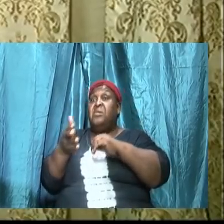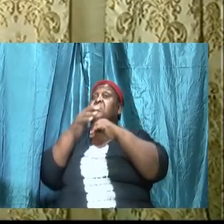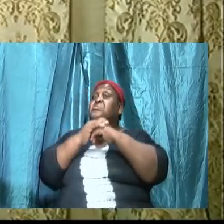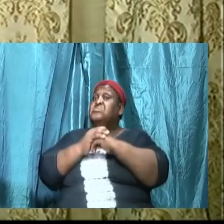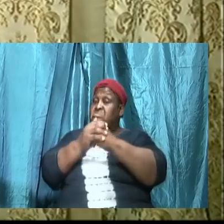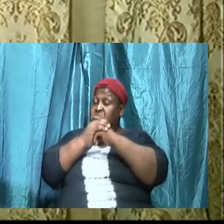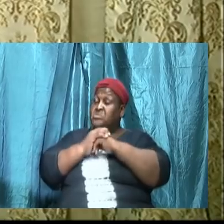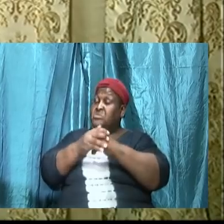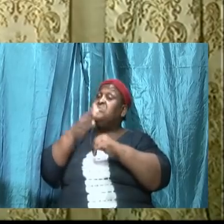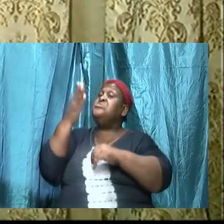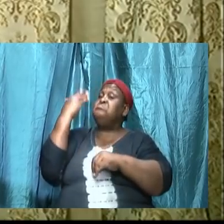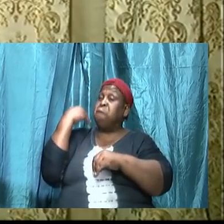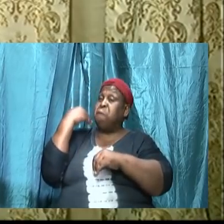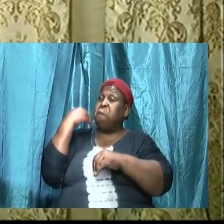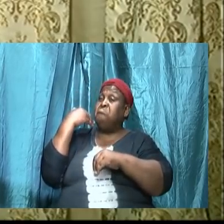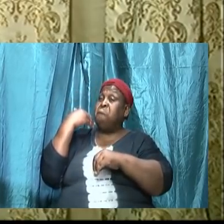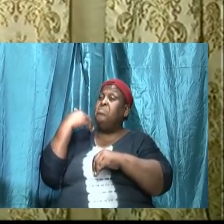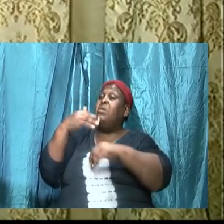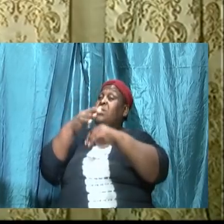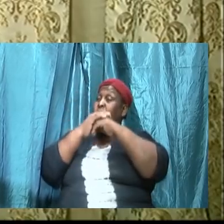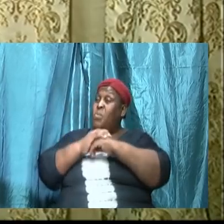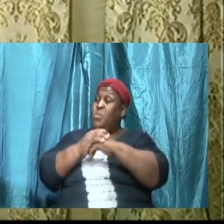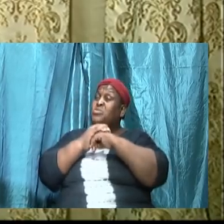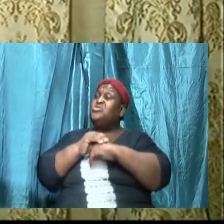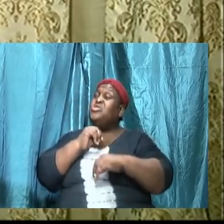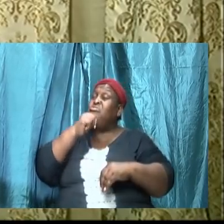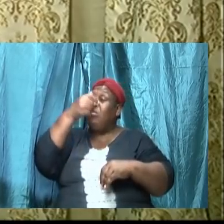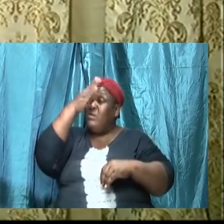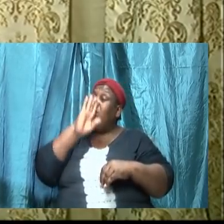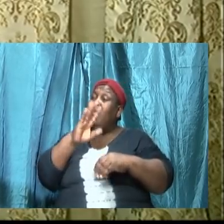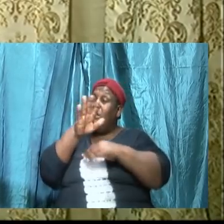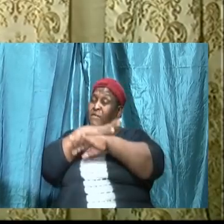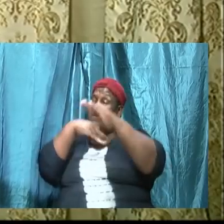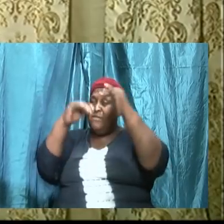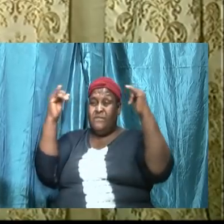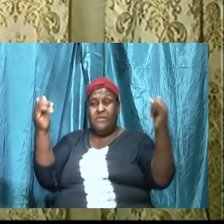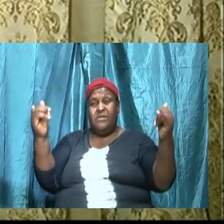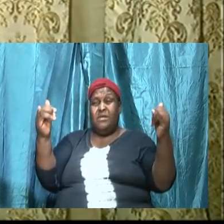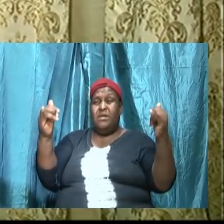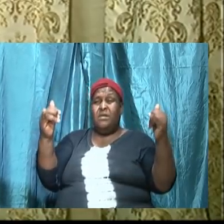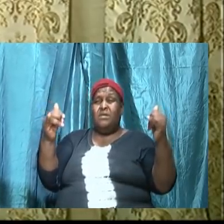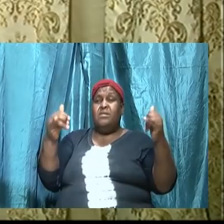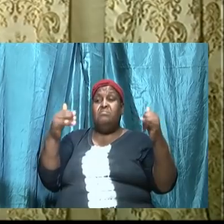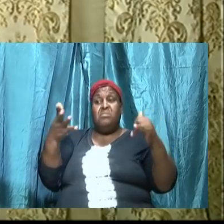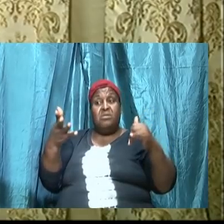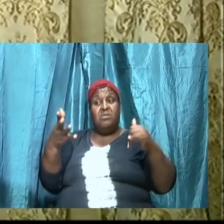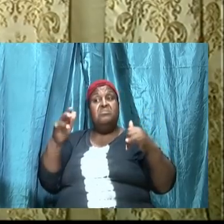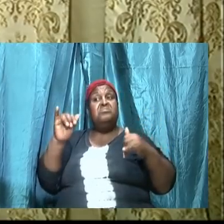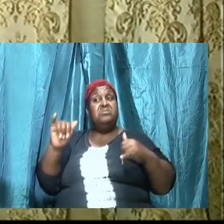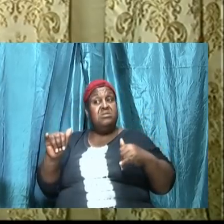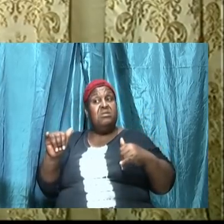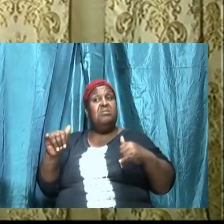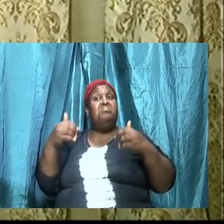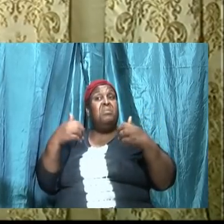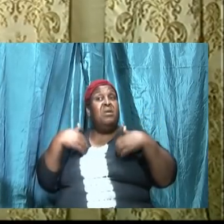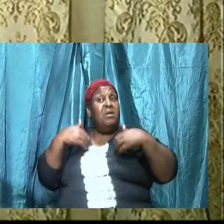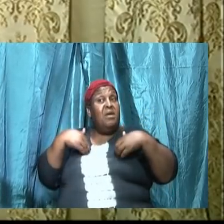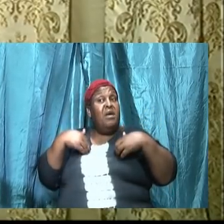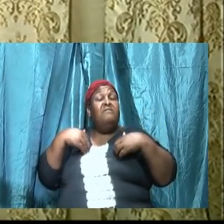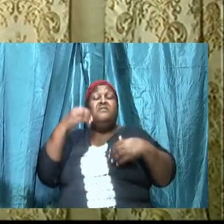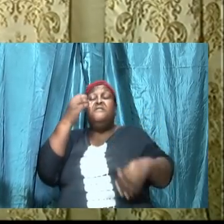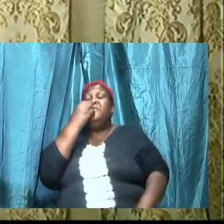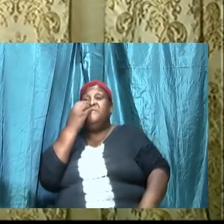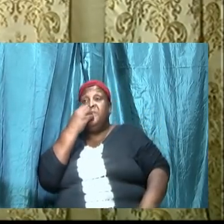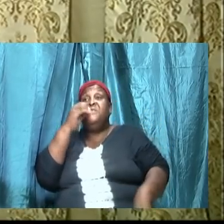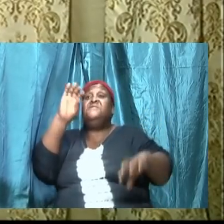but they were worshiping not the God of heaven. They were still having a feast